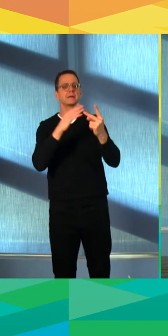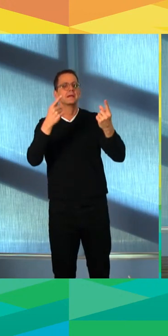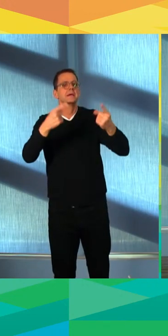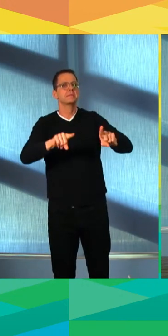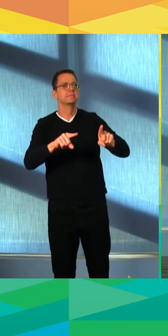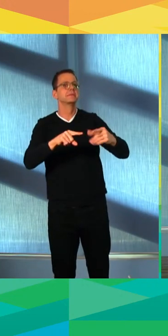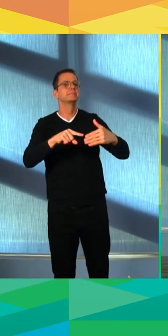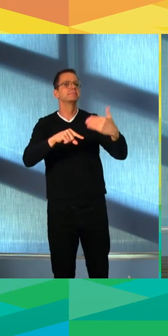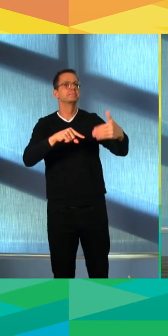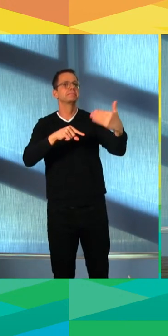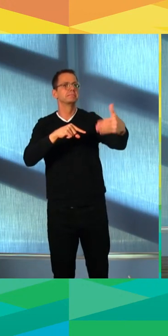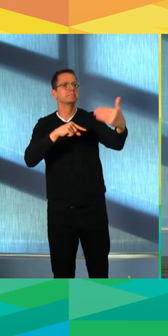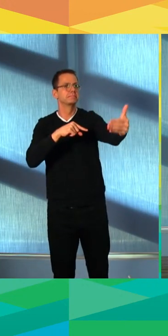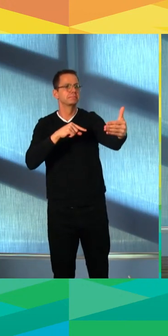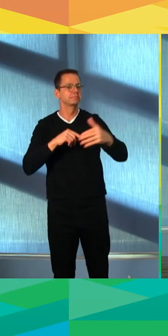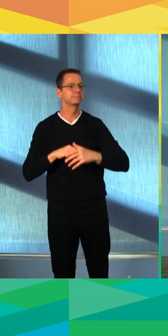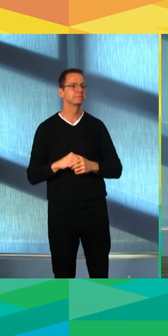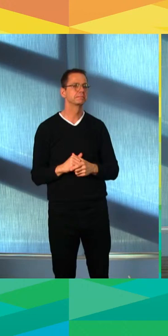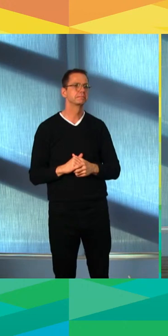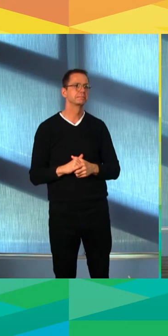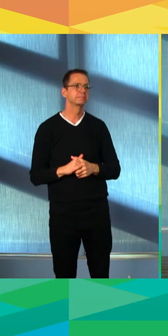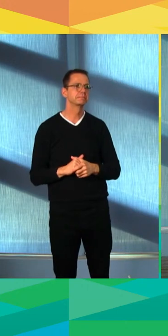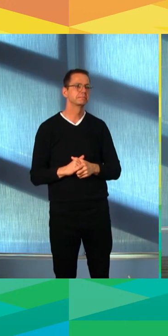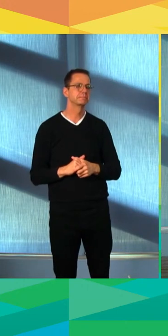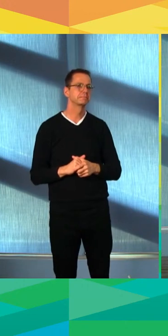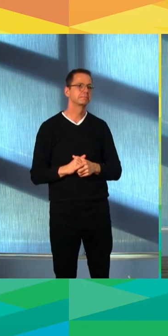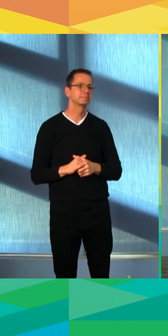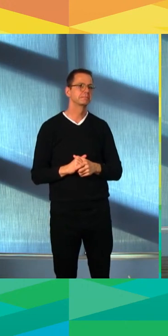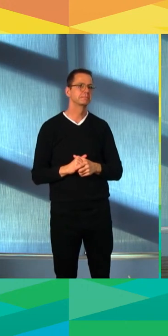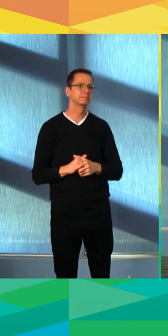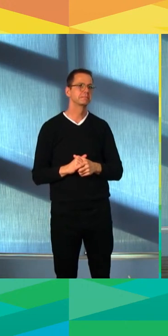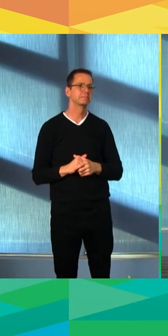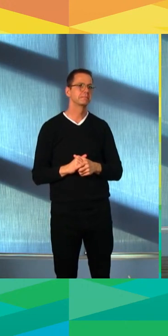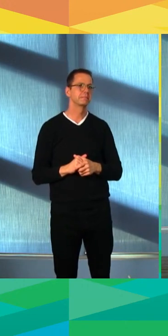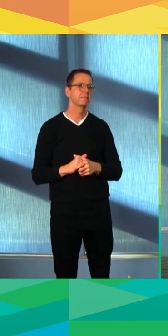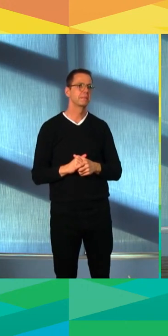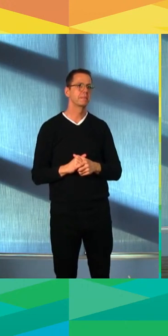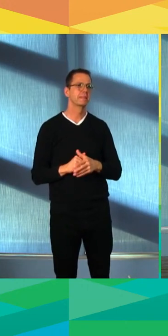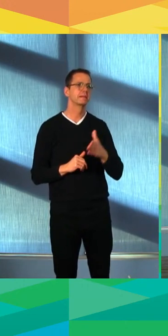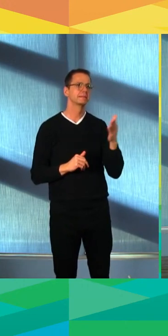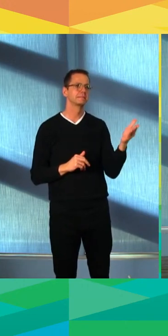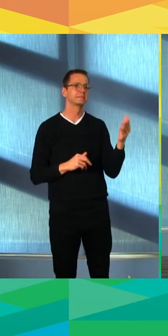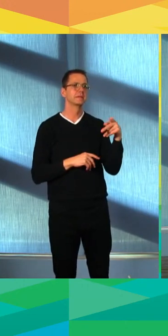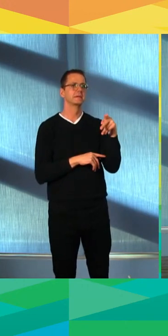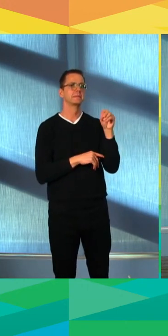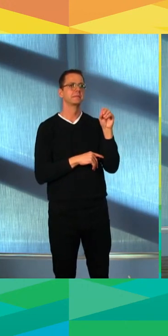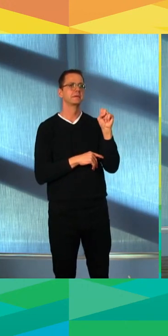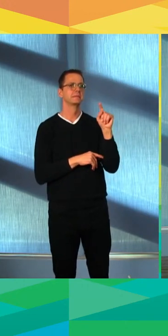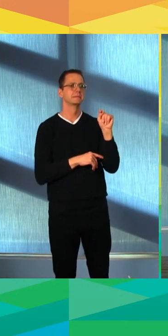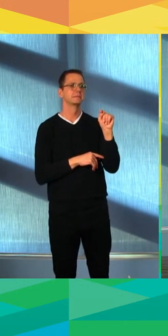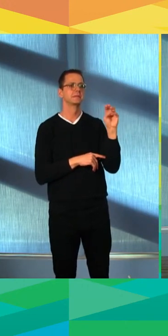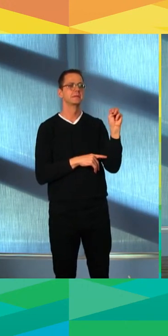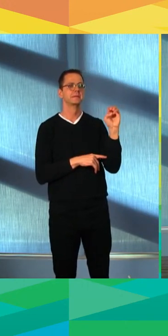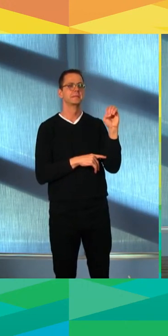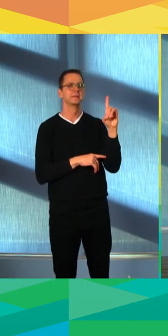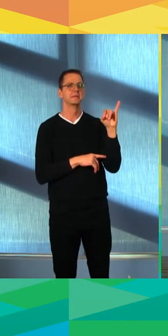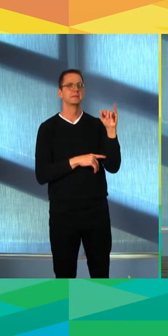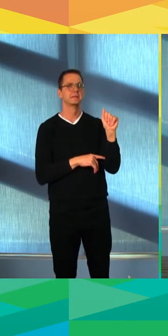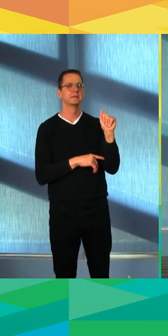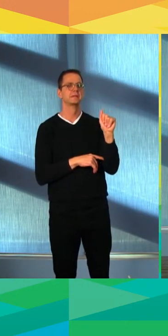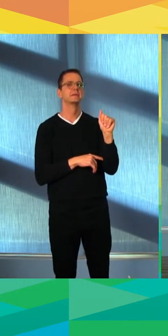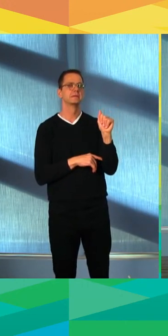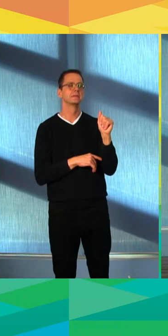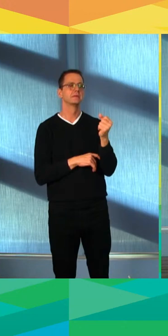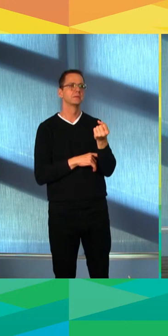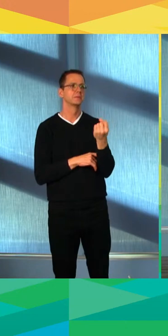Thanks. Thank you. Thanks. Thanks. Jeremy. We're going to go to Dustin Cook with Post Media next. And right after that, we'll go to Bailey Needy with City News.